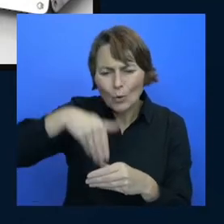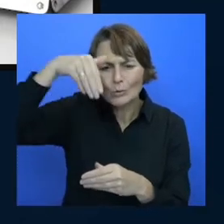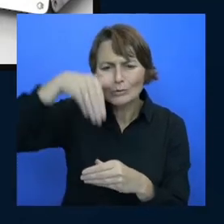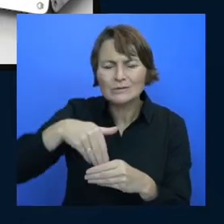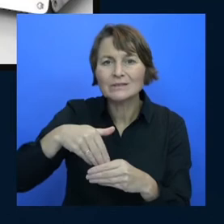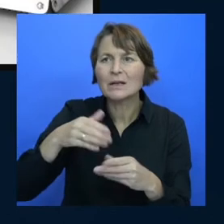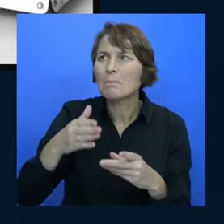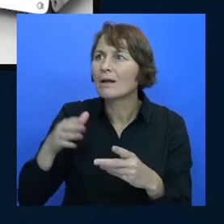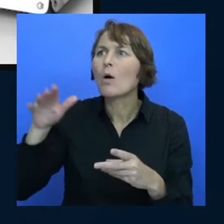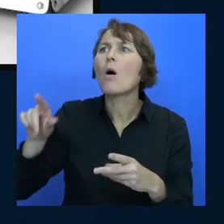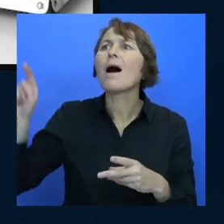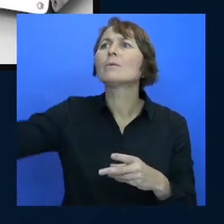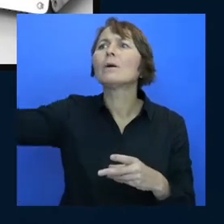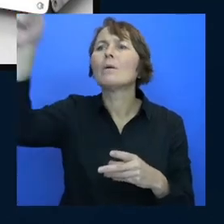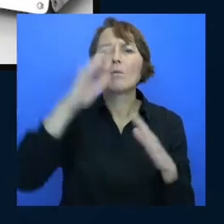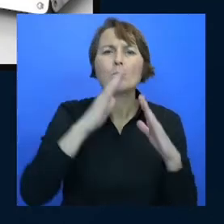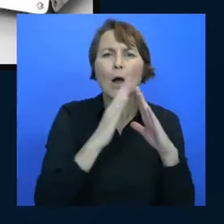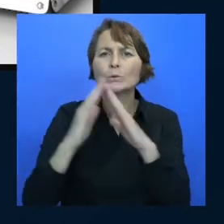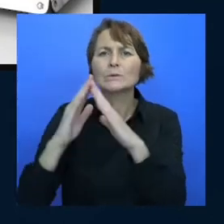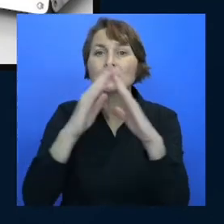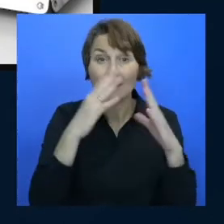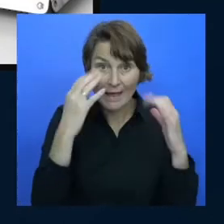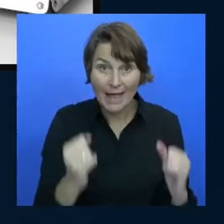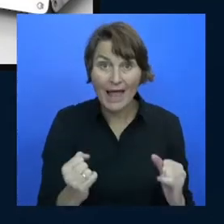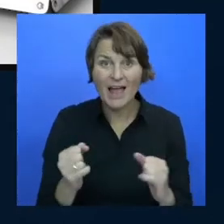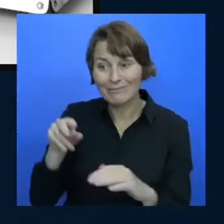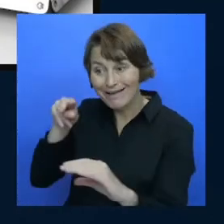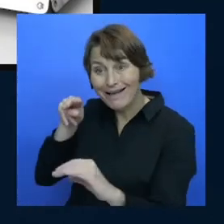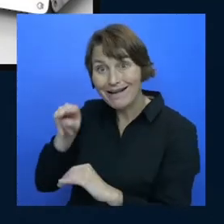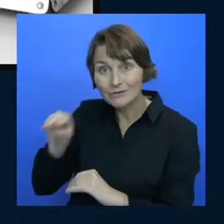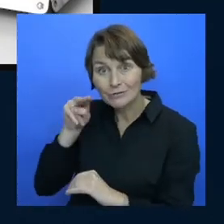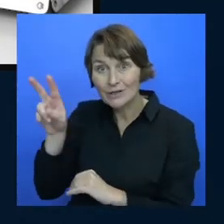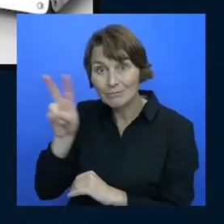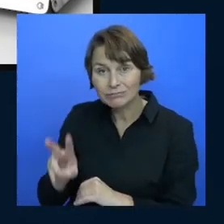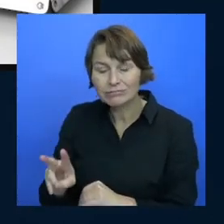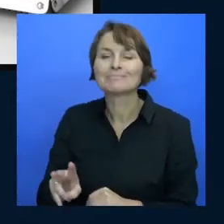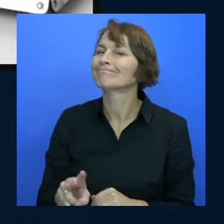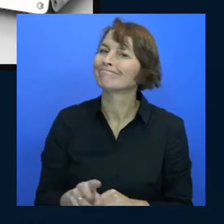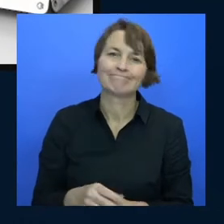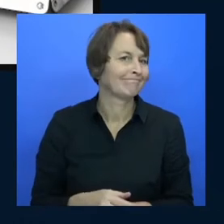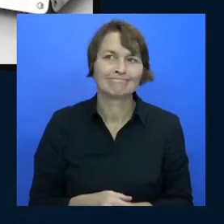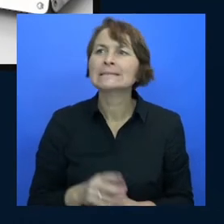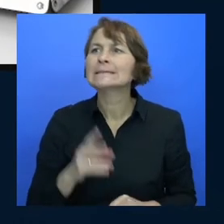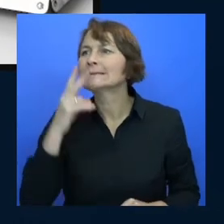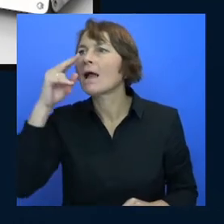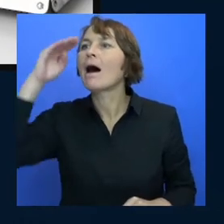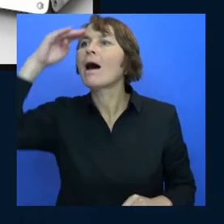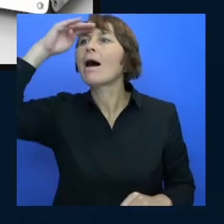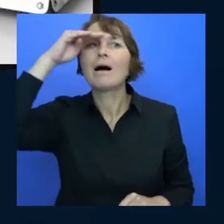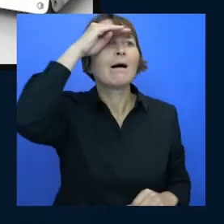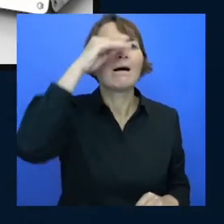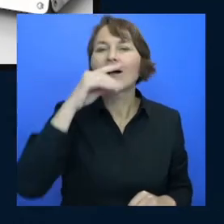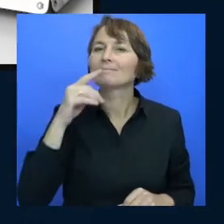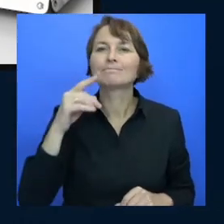right one of the young people they don't have power that's exactly the problem the reason I can't have toast is the